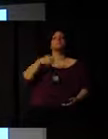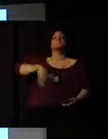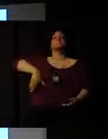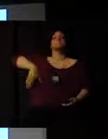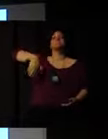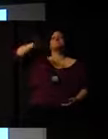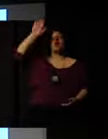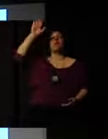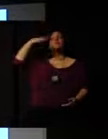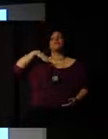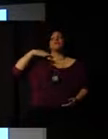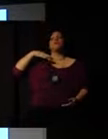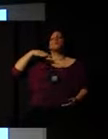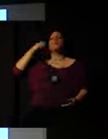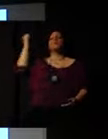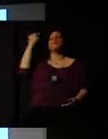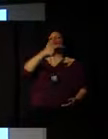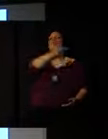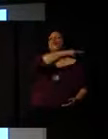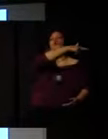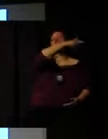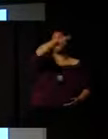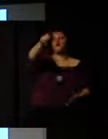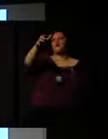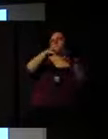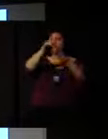group in South Africa.